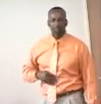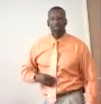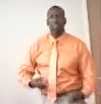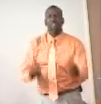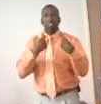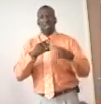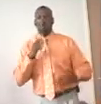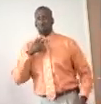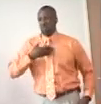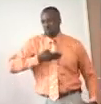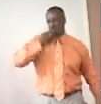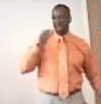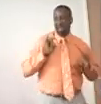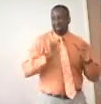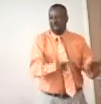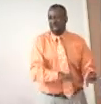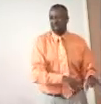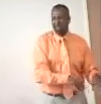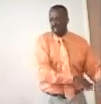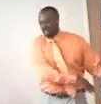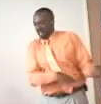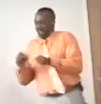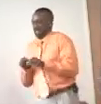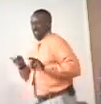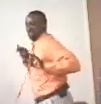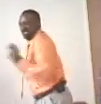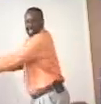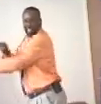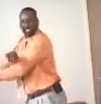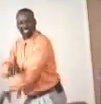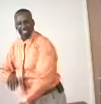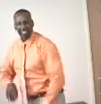Come in nasty, leave nasty.